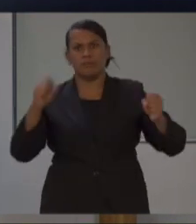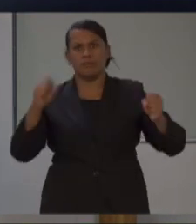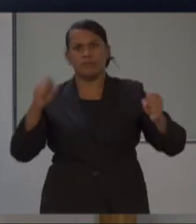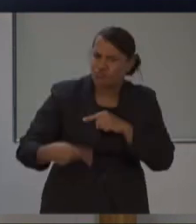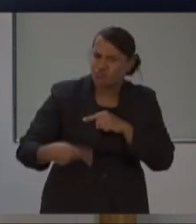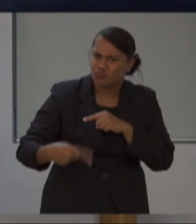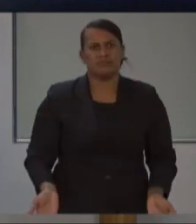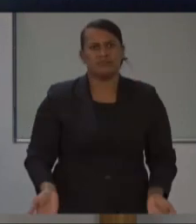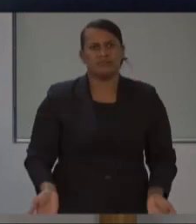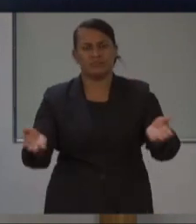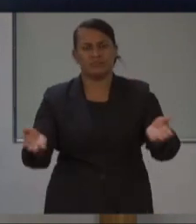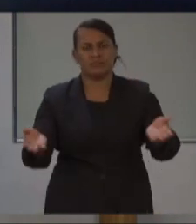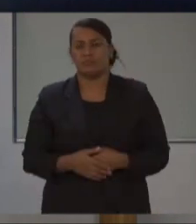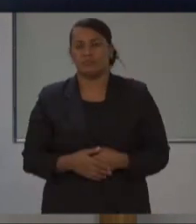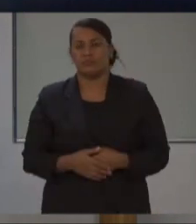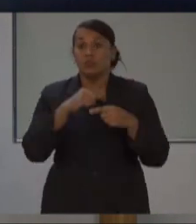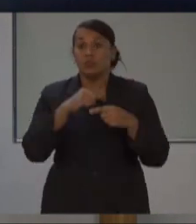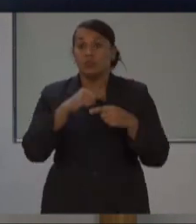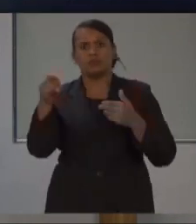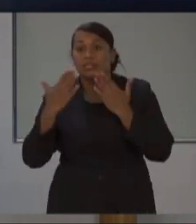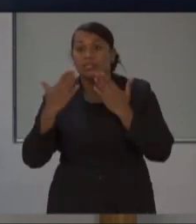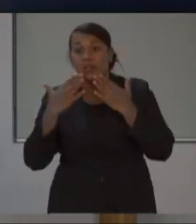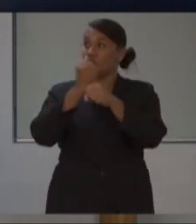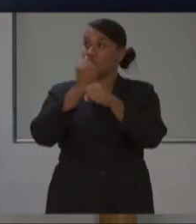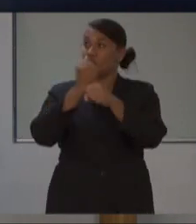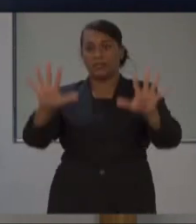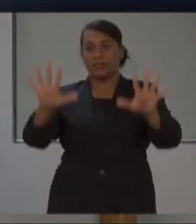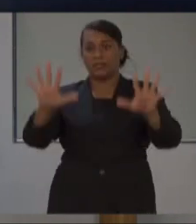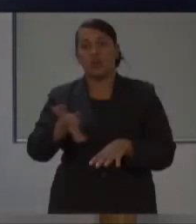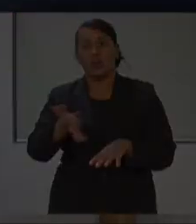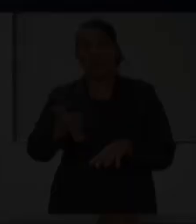God bless you all. God bless Fiji.